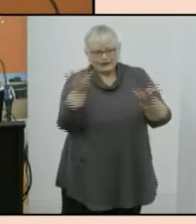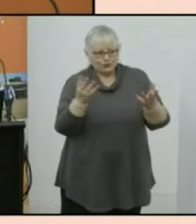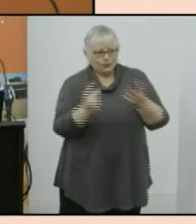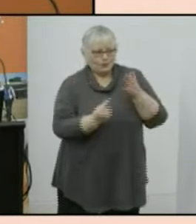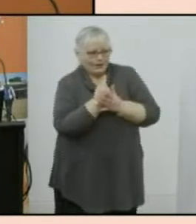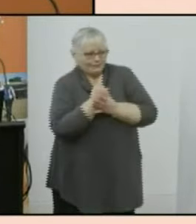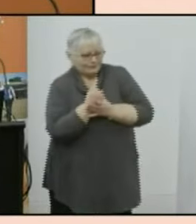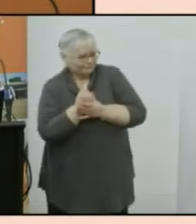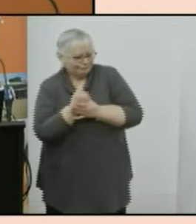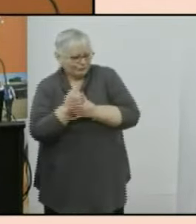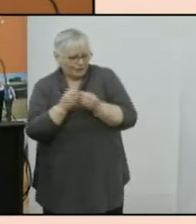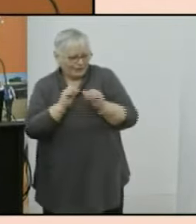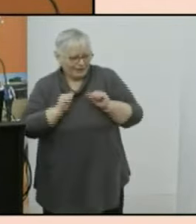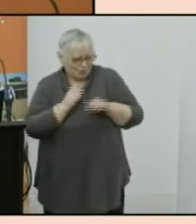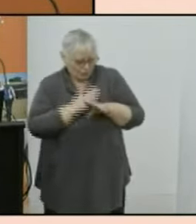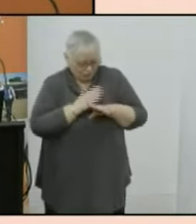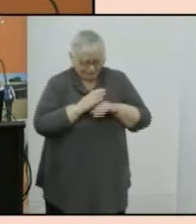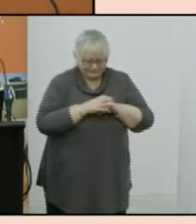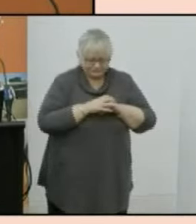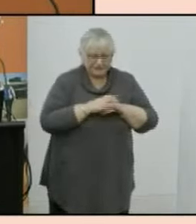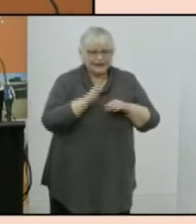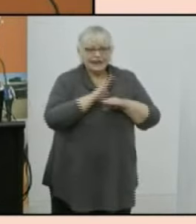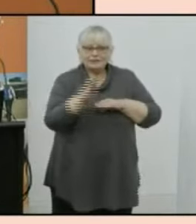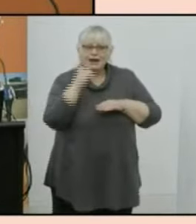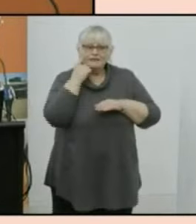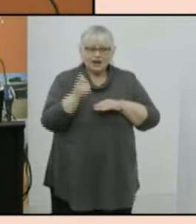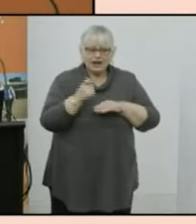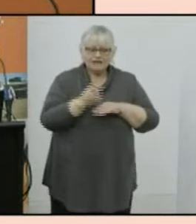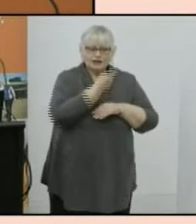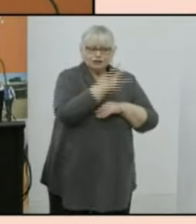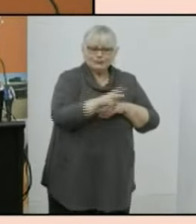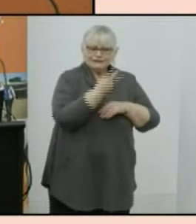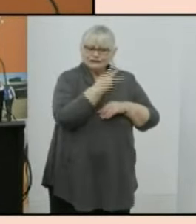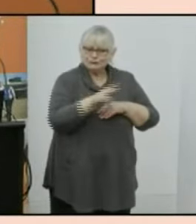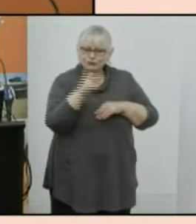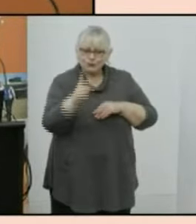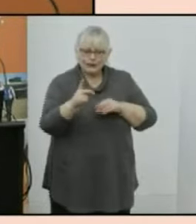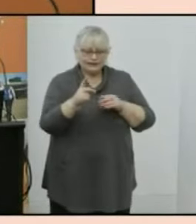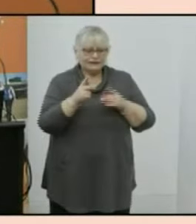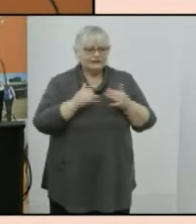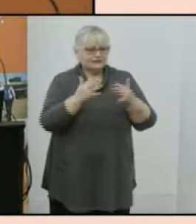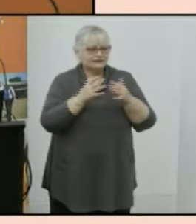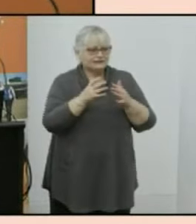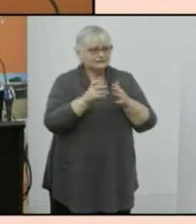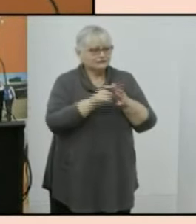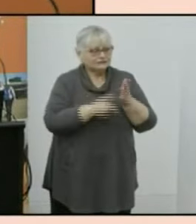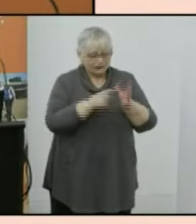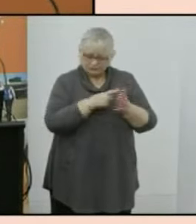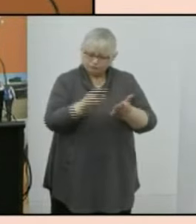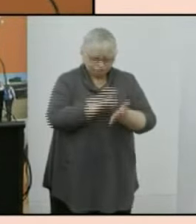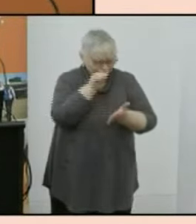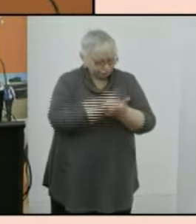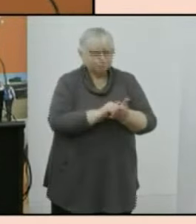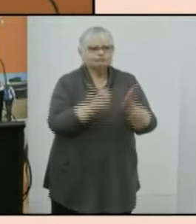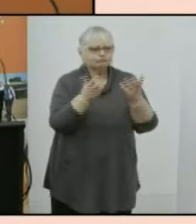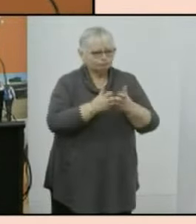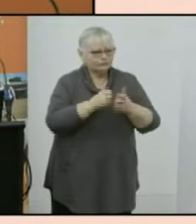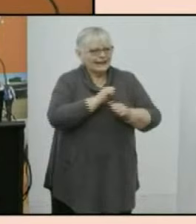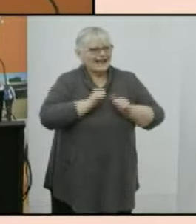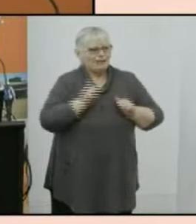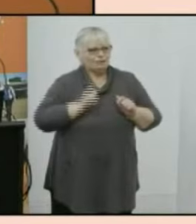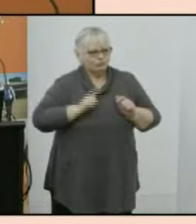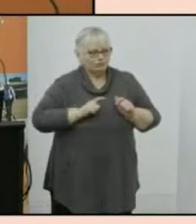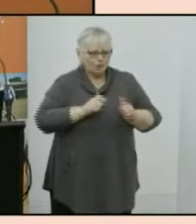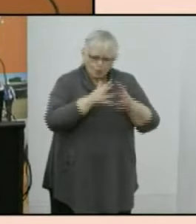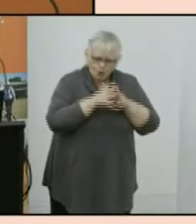outcome of our work the panel finds the 2021 census data is fit for purpose it is useful and